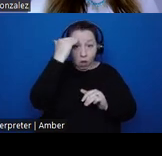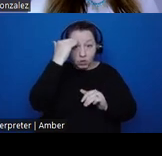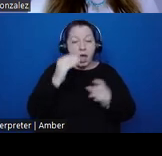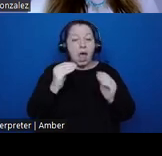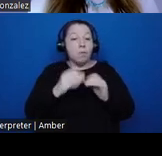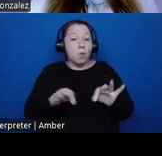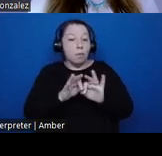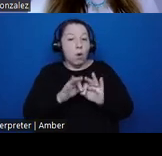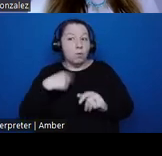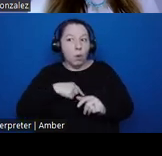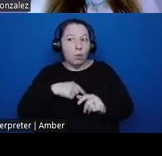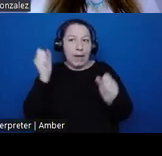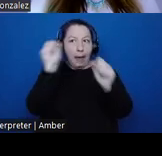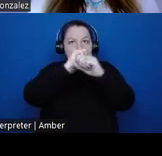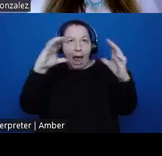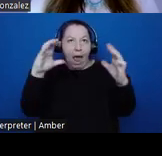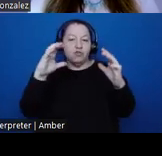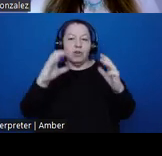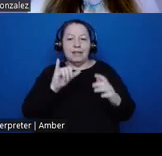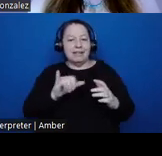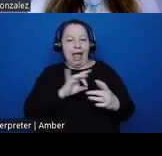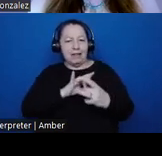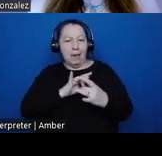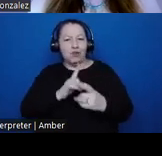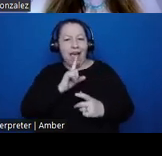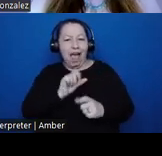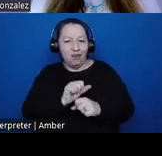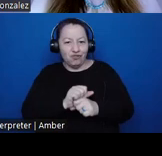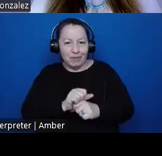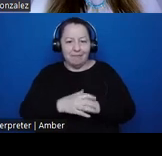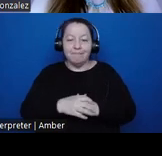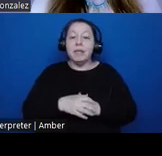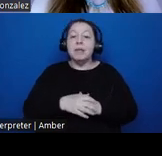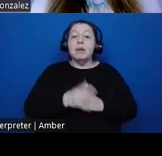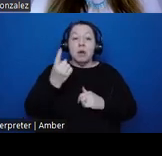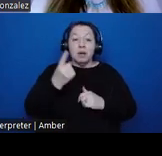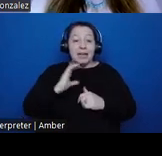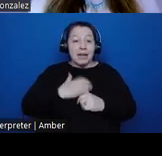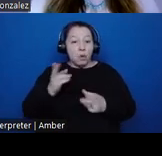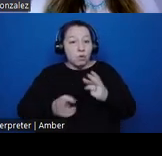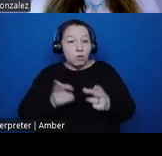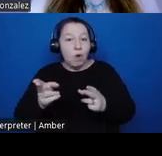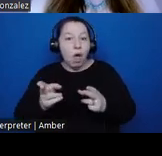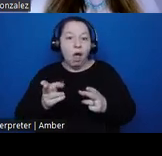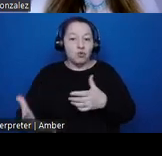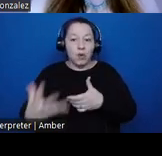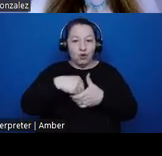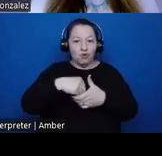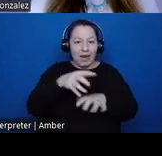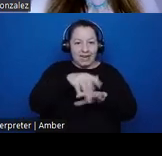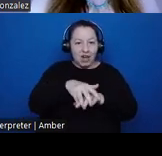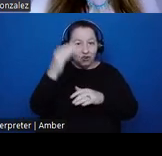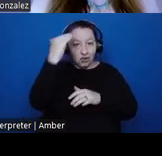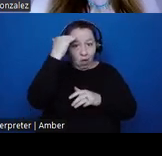to actually be. Now, as Western science rushes to integrate indigenous knowledge collaboration is often framed in